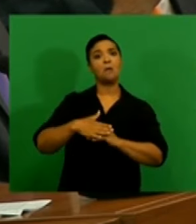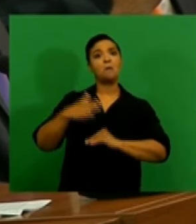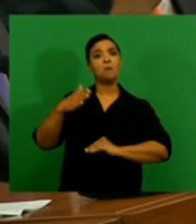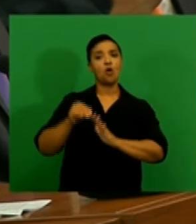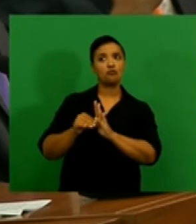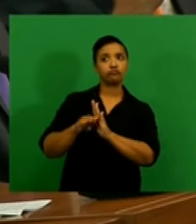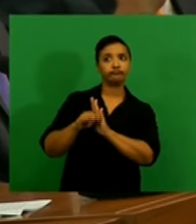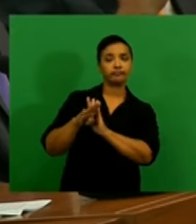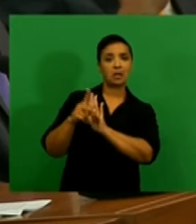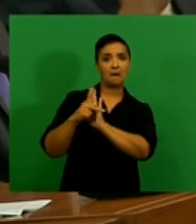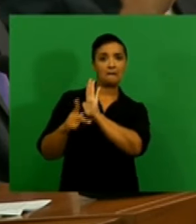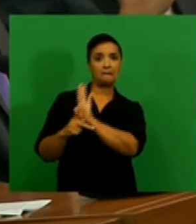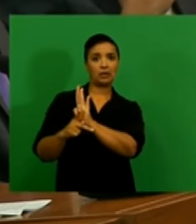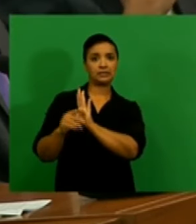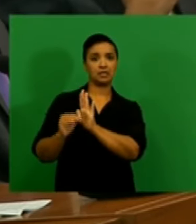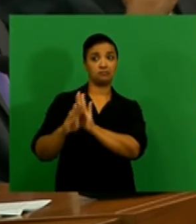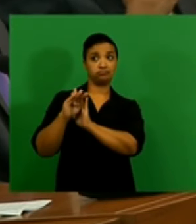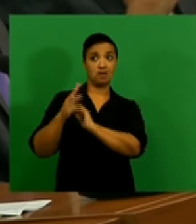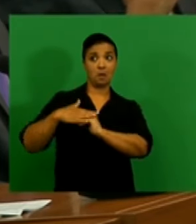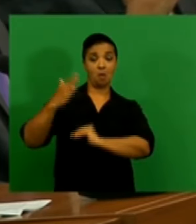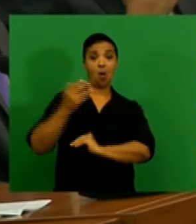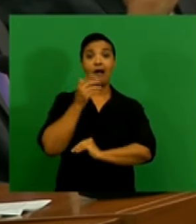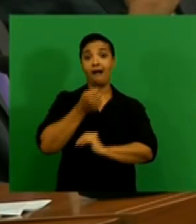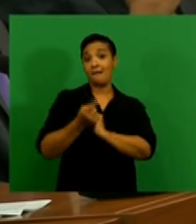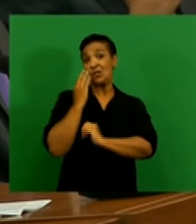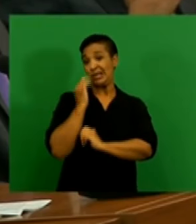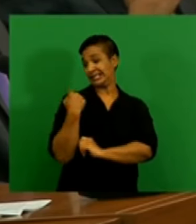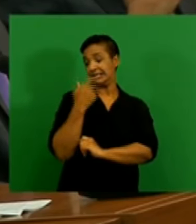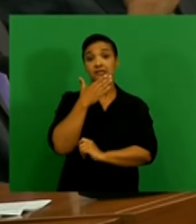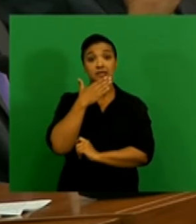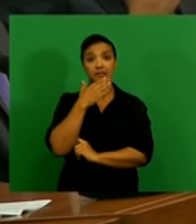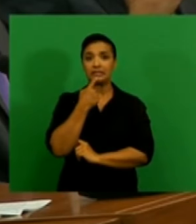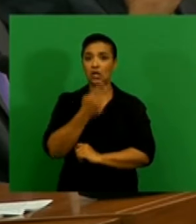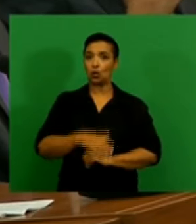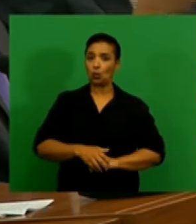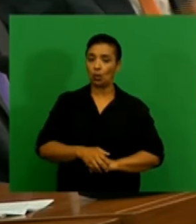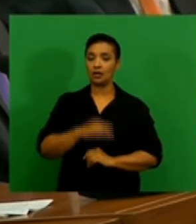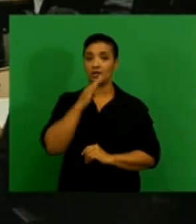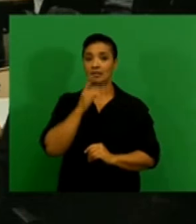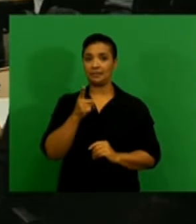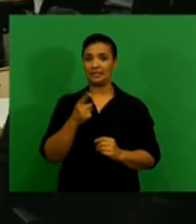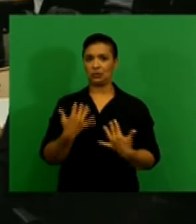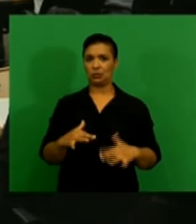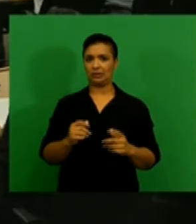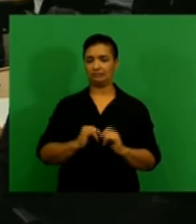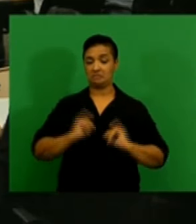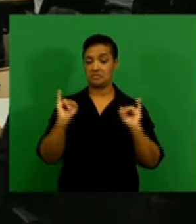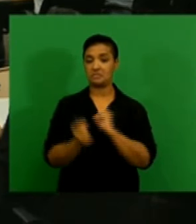in U.S. policy rate in mid-December suggests that the move had been largely priced in.